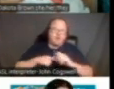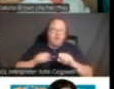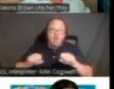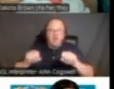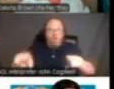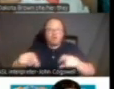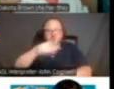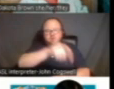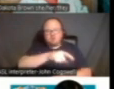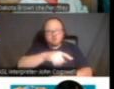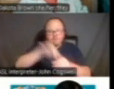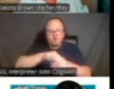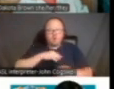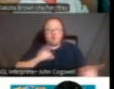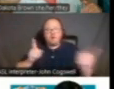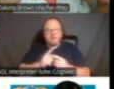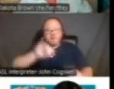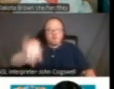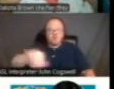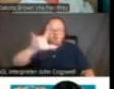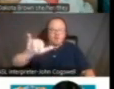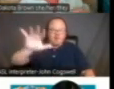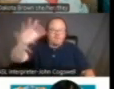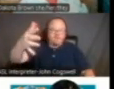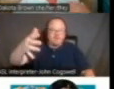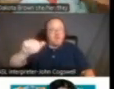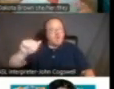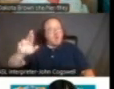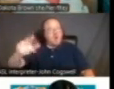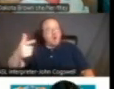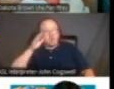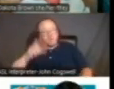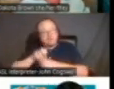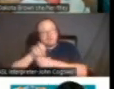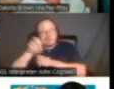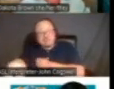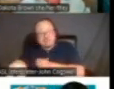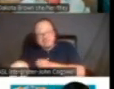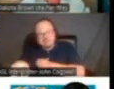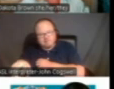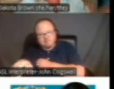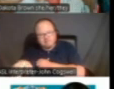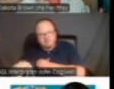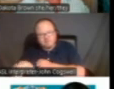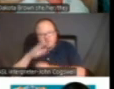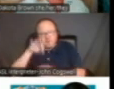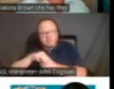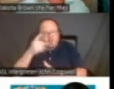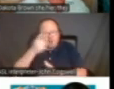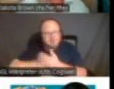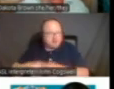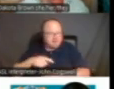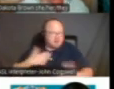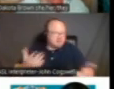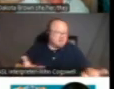We are meeting July 5th. We're going to skip August. Probably we'll, we'll take a poll next week, but let me